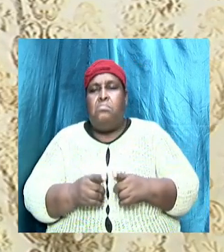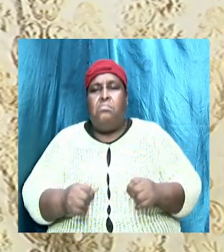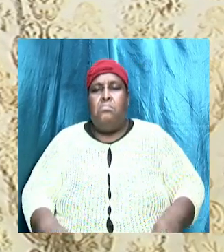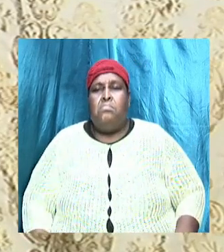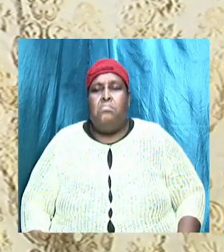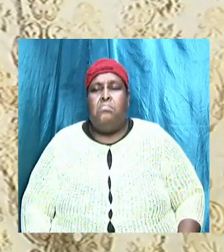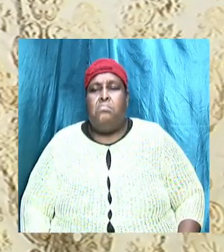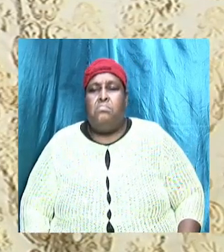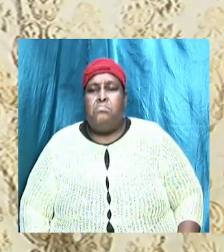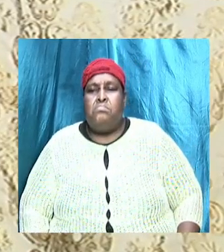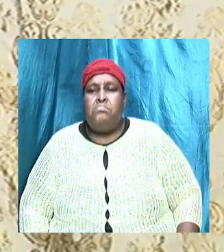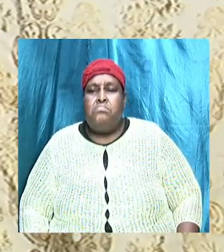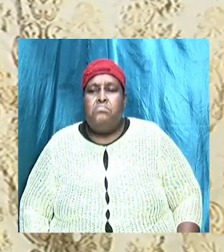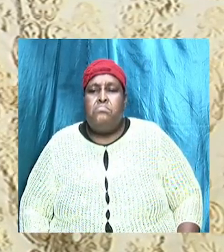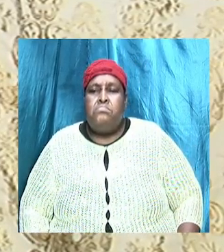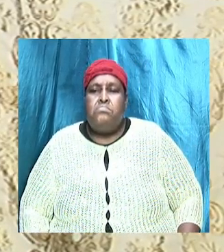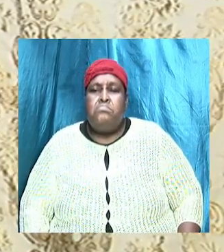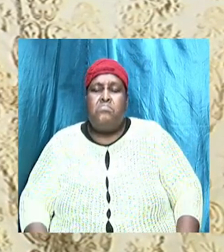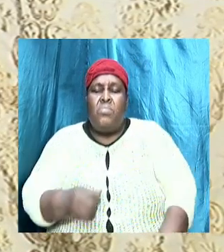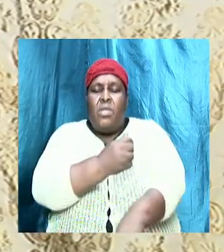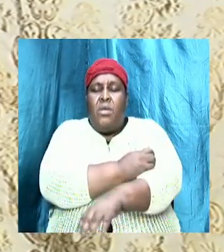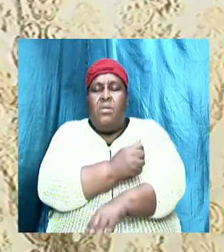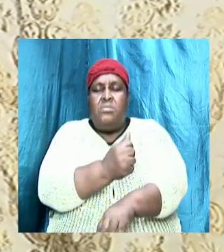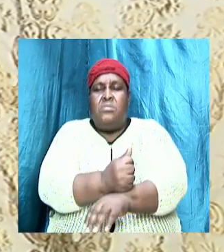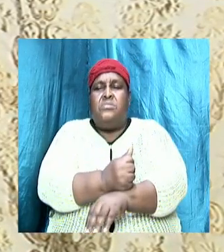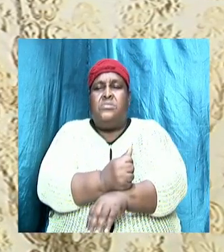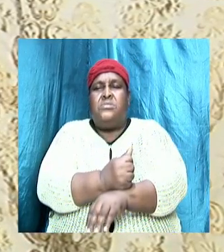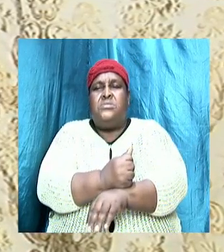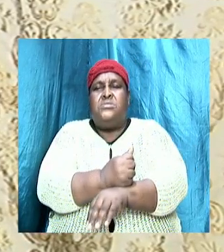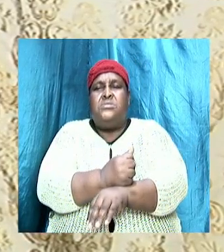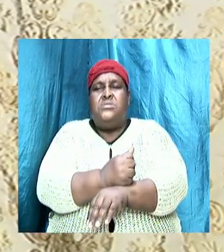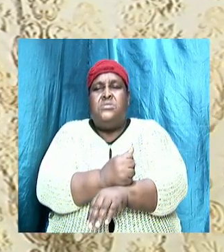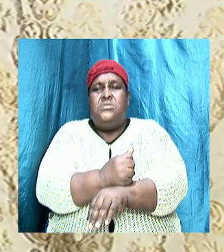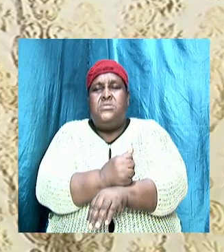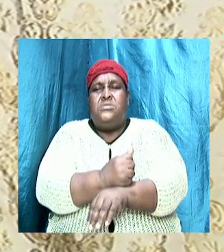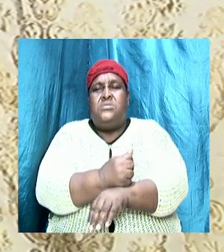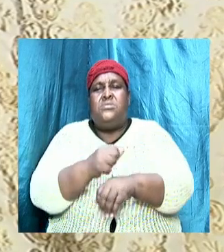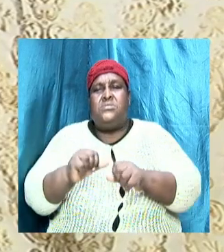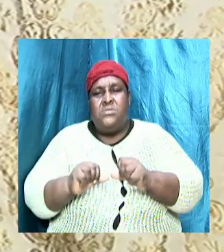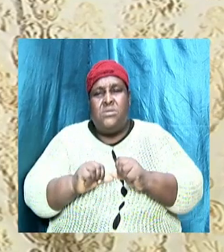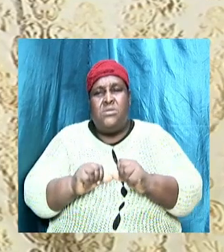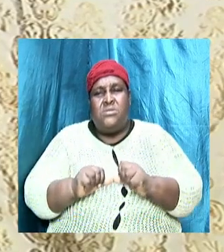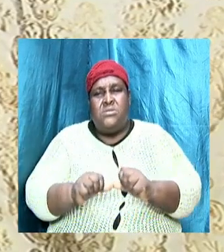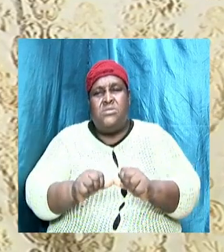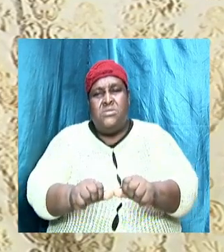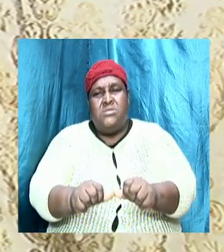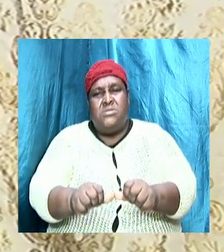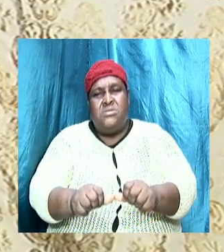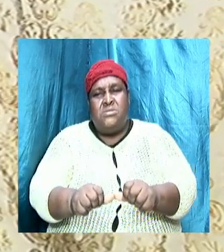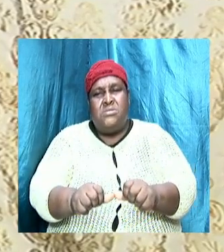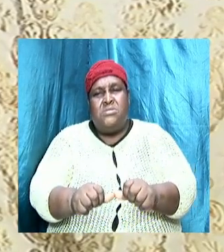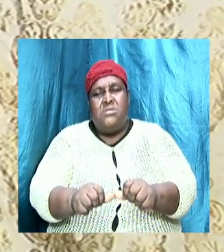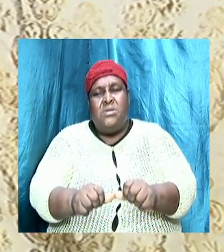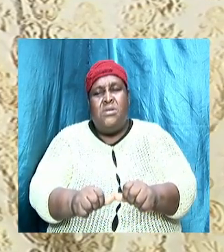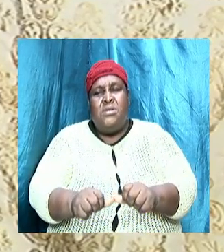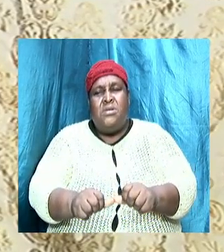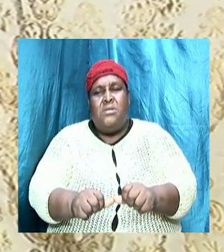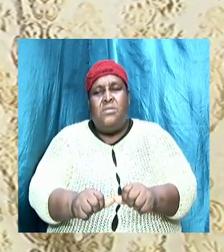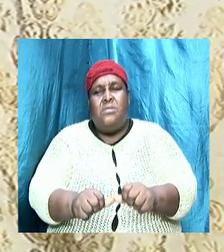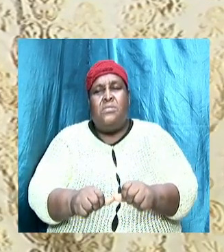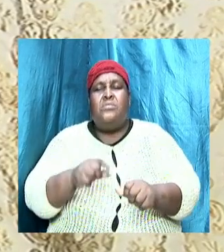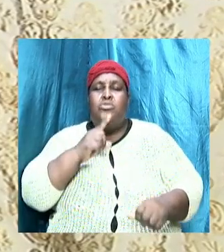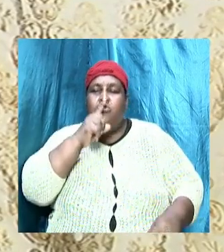So, amen, the authority, the consistency, sorry, the consistency of